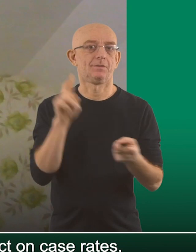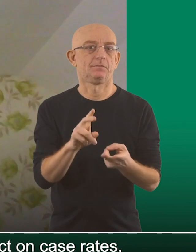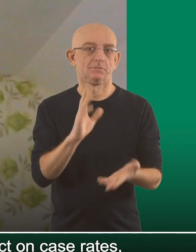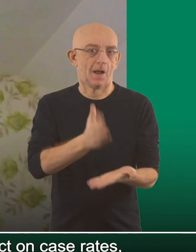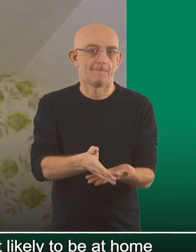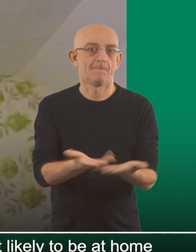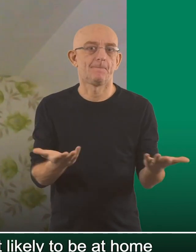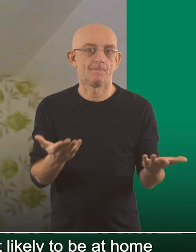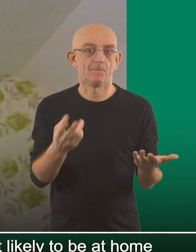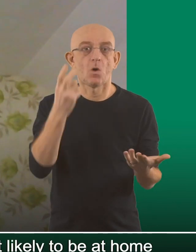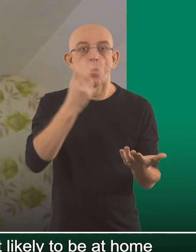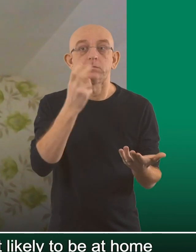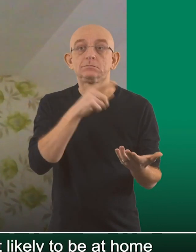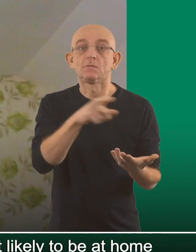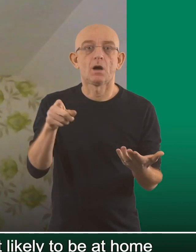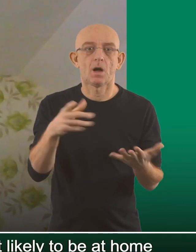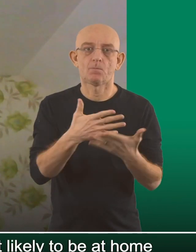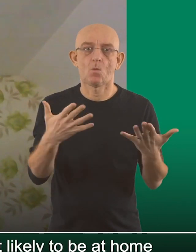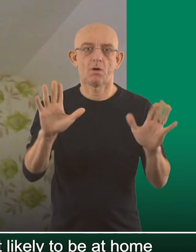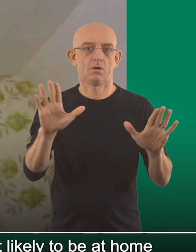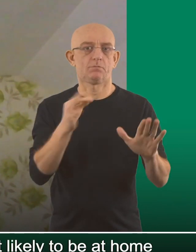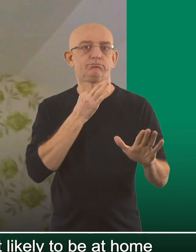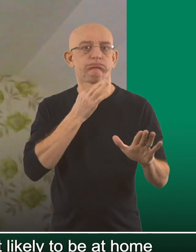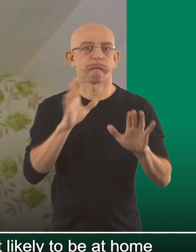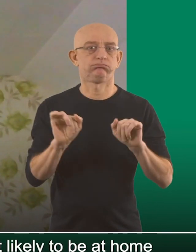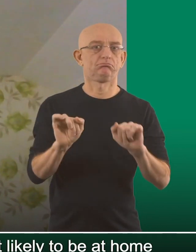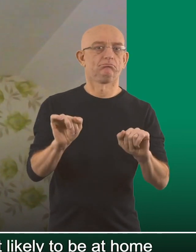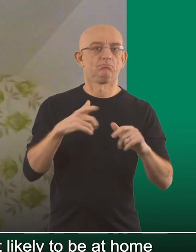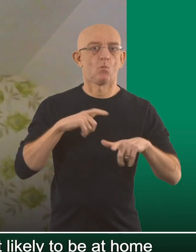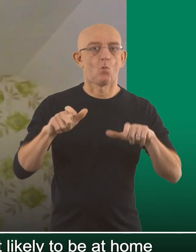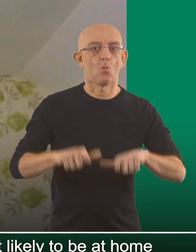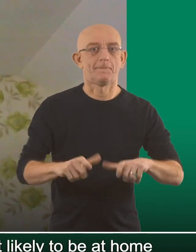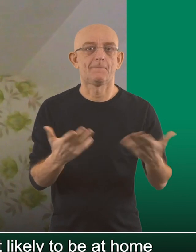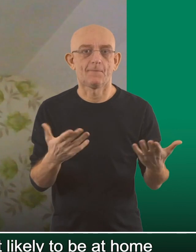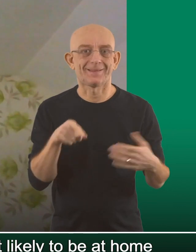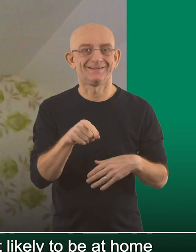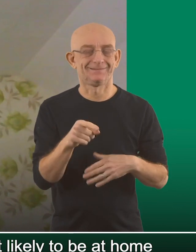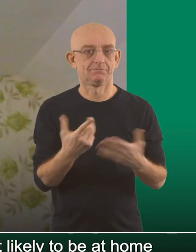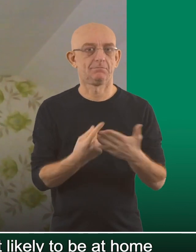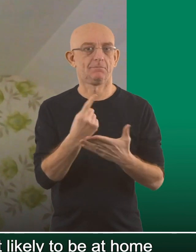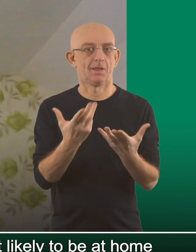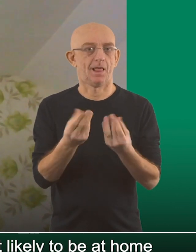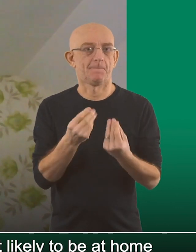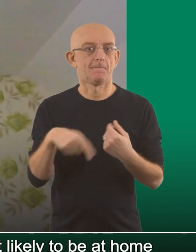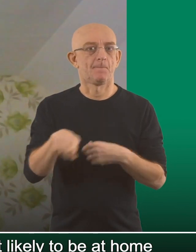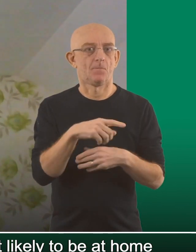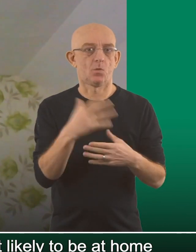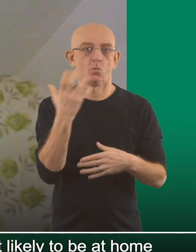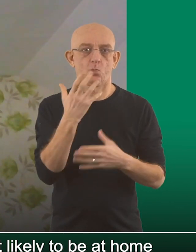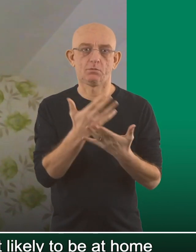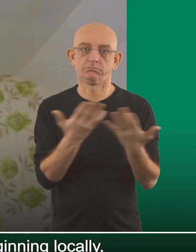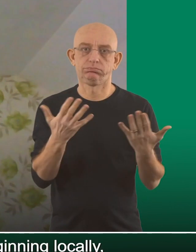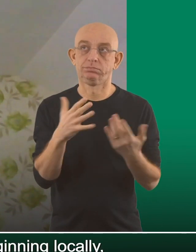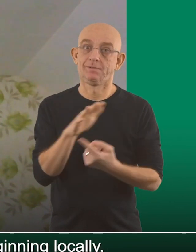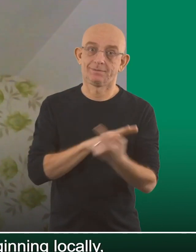case rates, no doubts about that. And the elderly are the most cautious and most likely to be at home. So that will